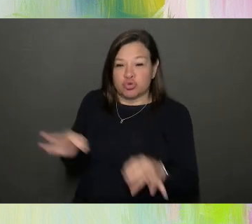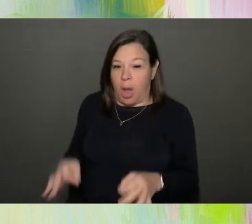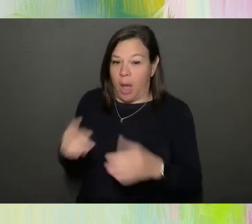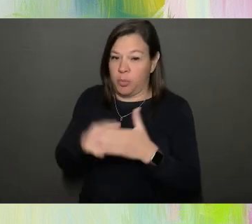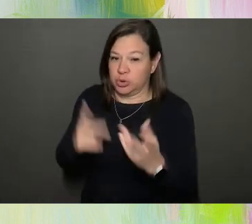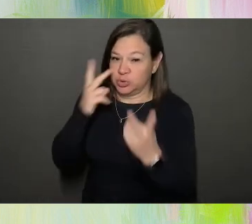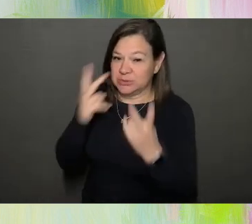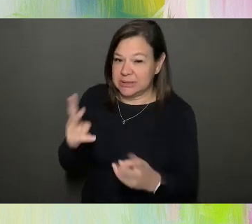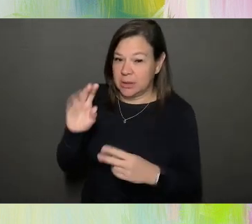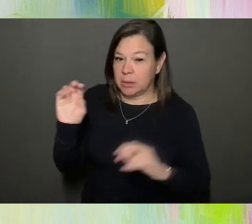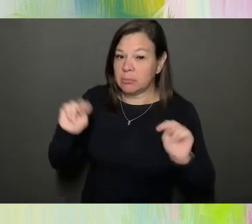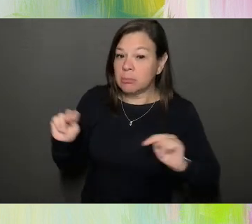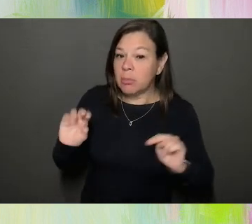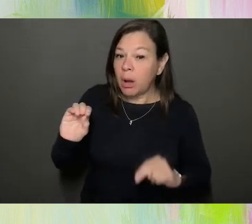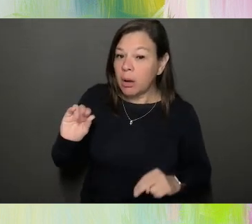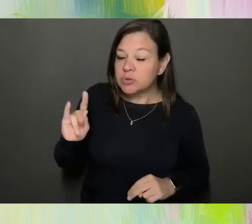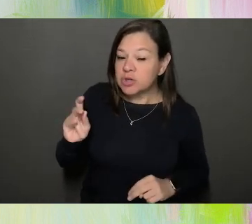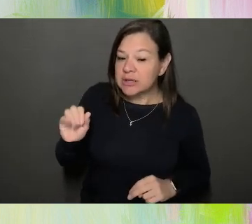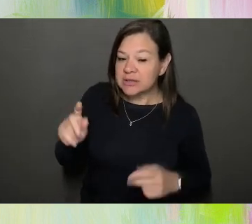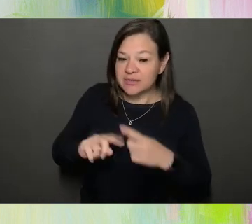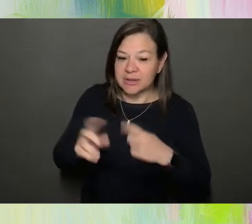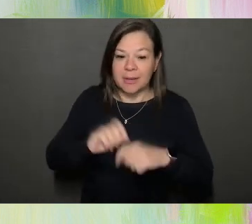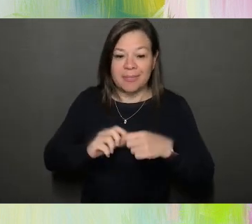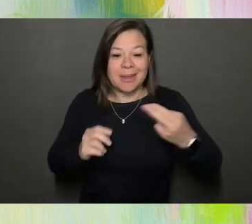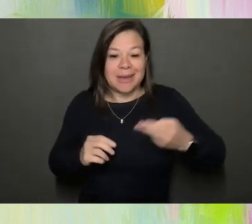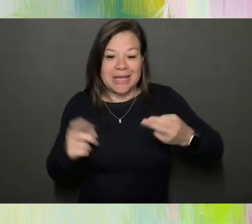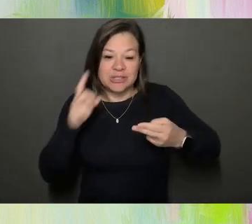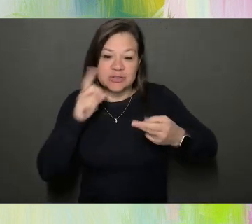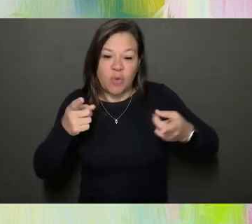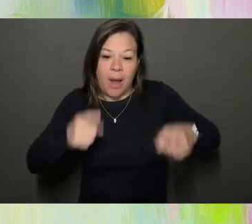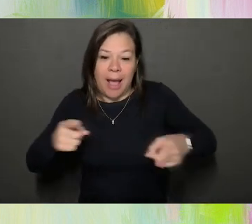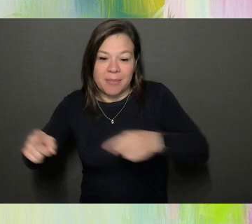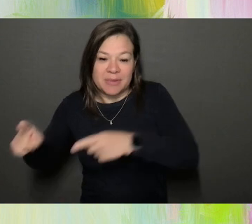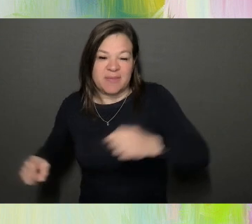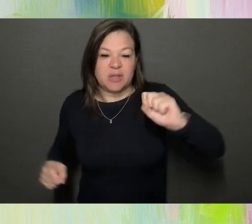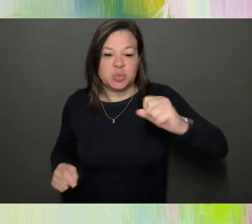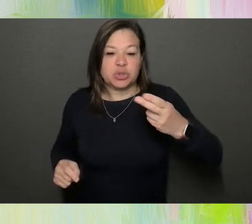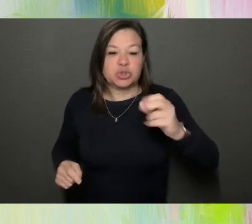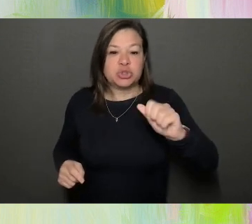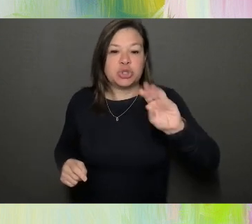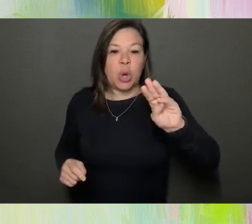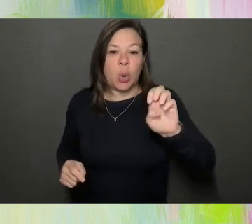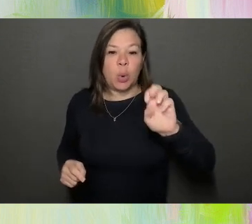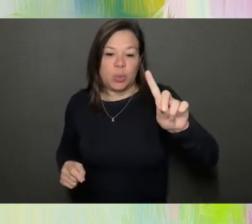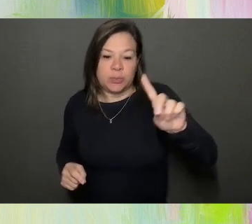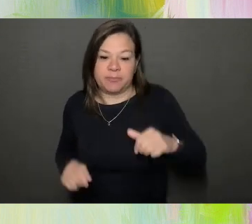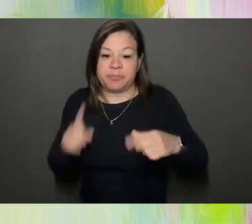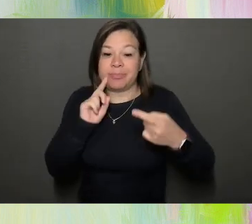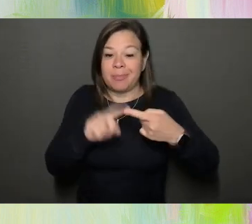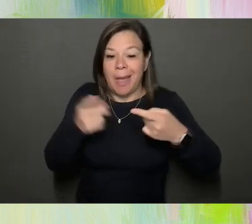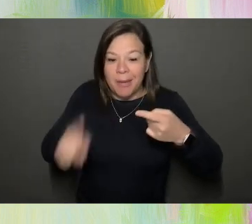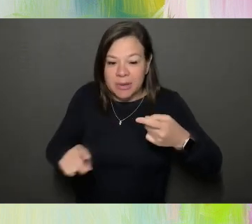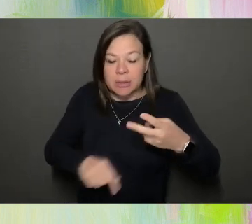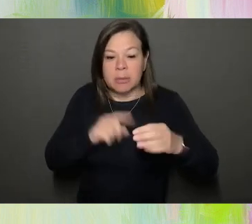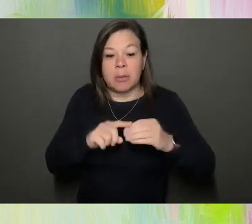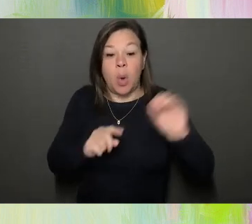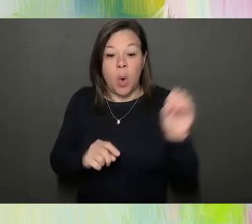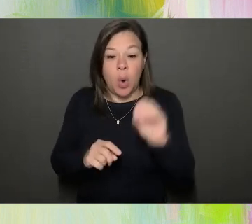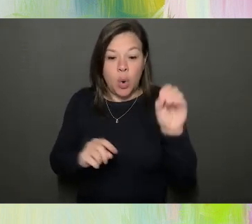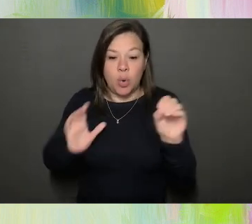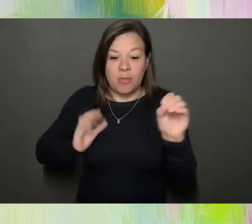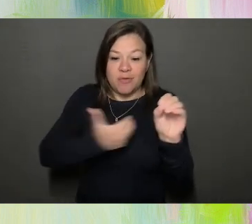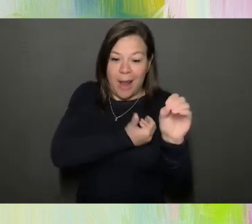Then H is for happening. What is happening in the photographs? And then the O is for our.